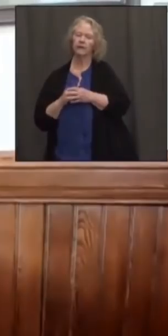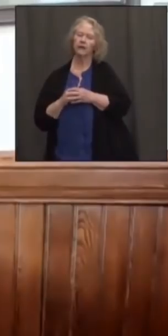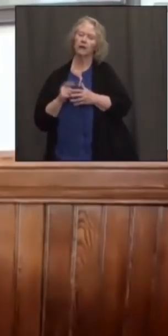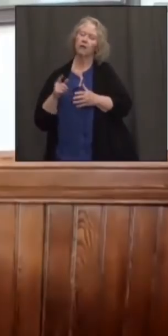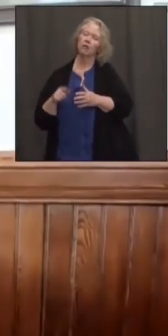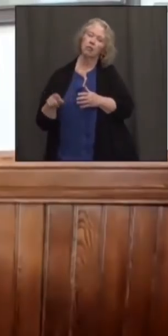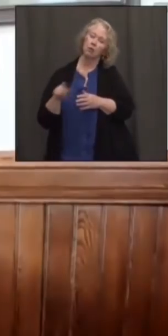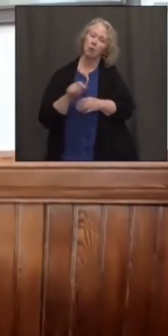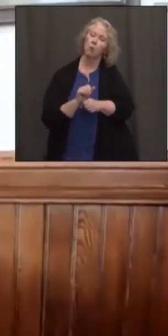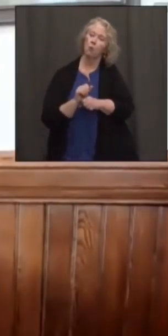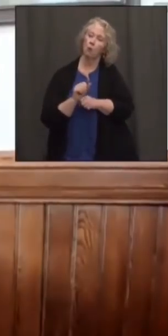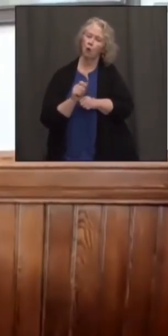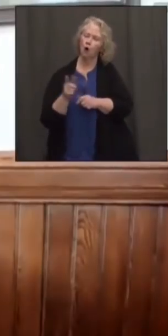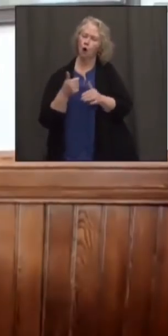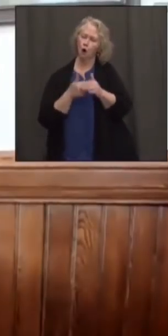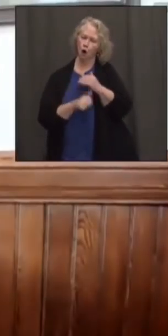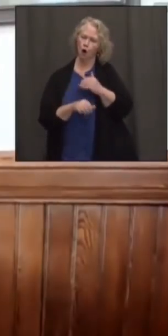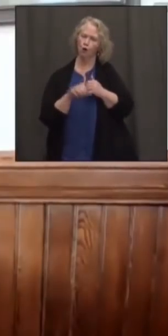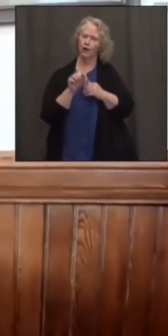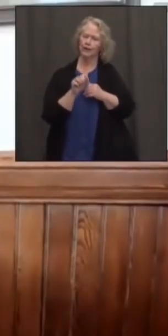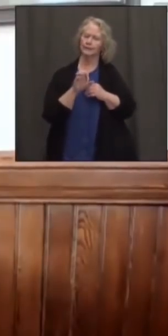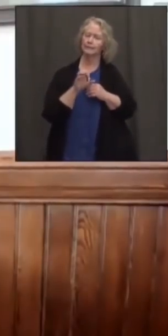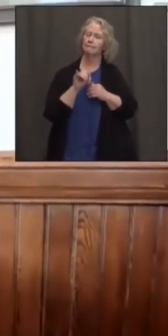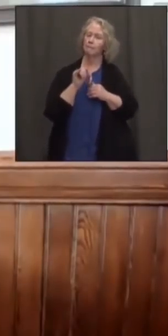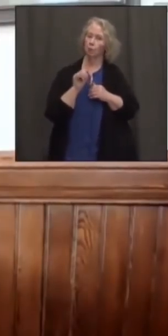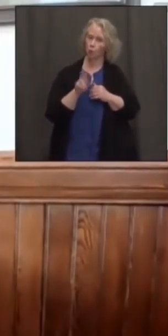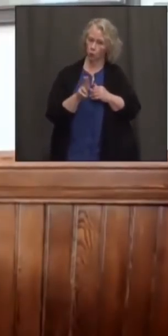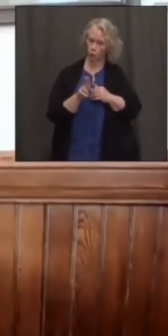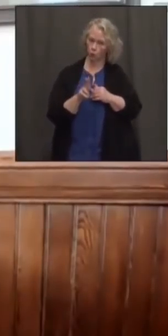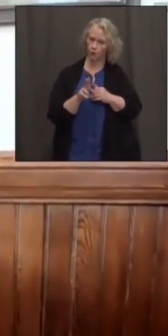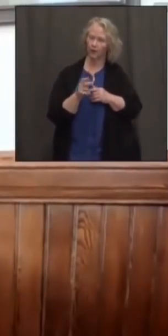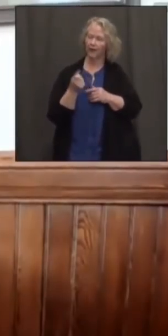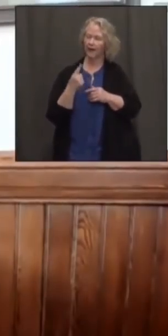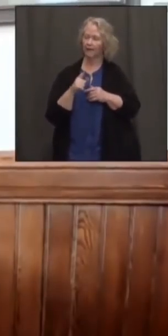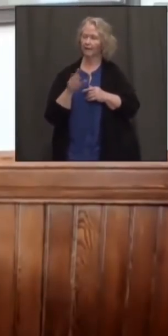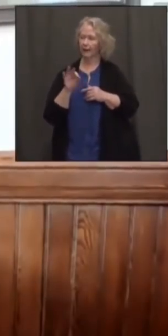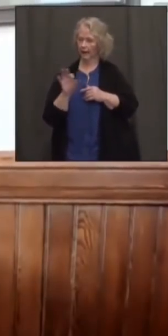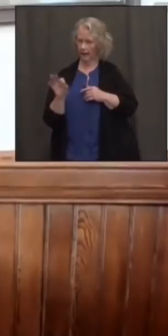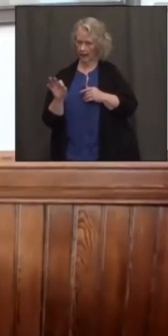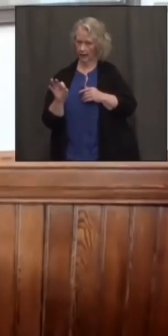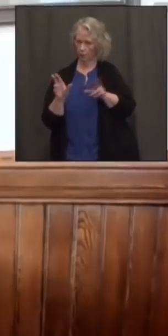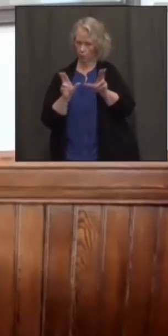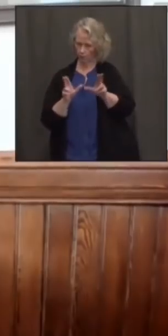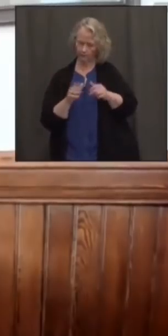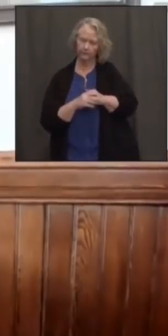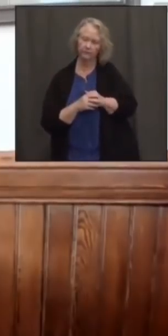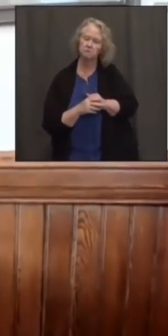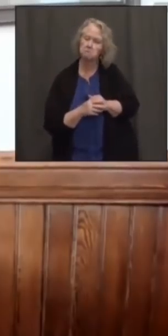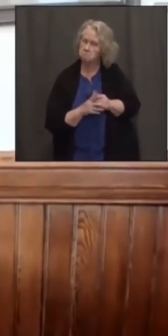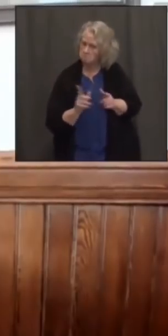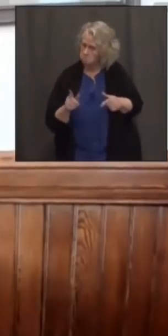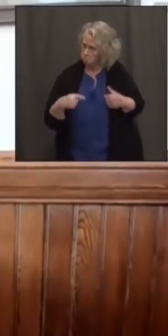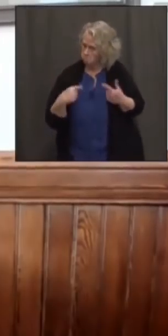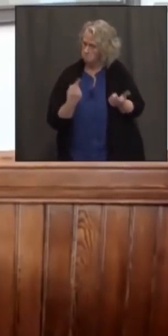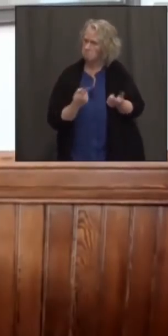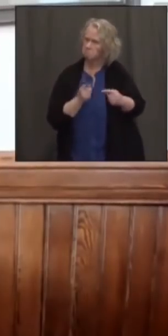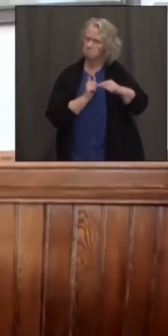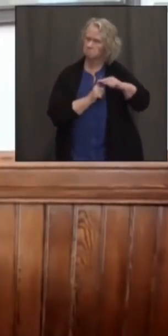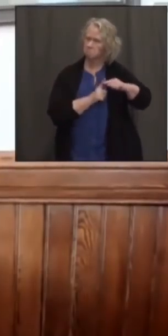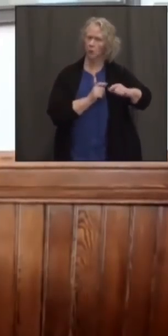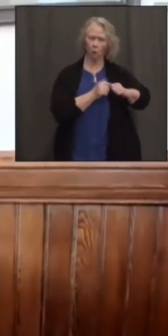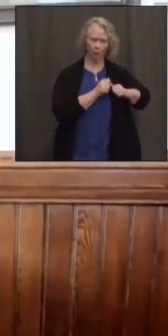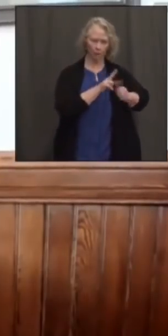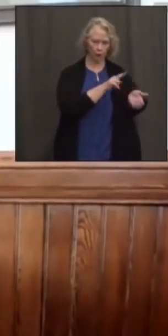workers are represented by SCIU 1199 Connecticut and New England. We've had very fruitful and productive discussions when it came to the nursing